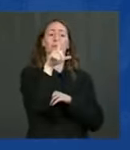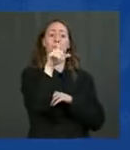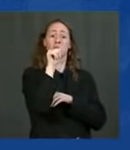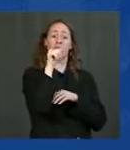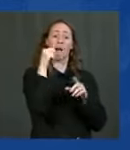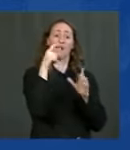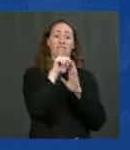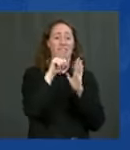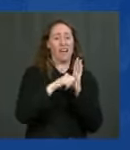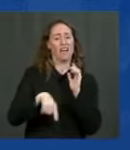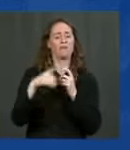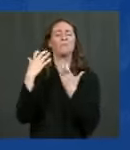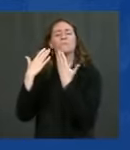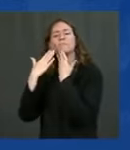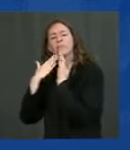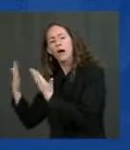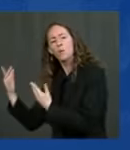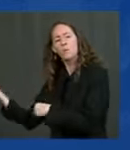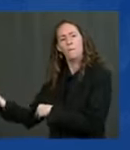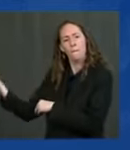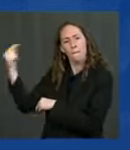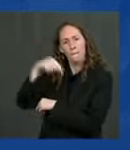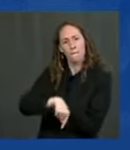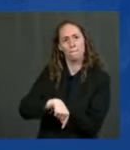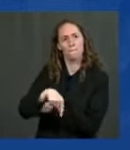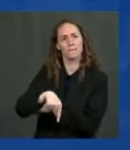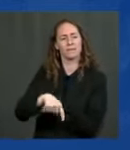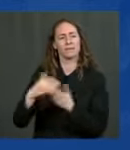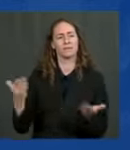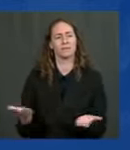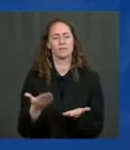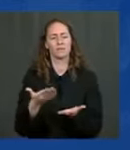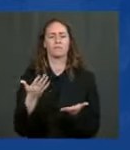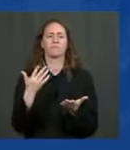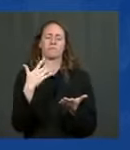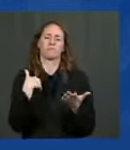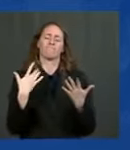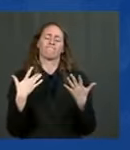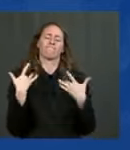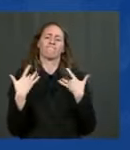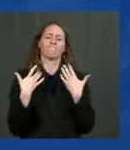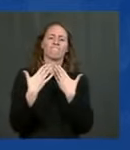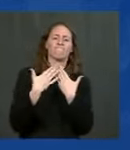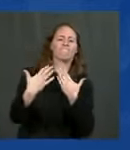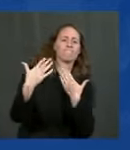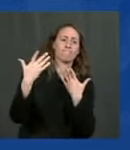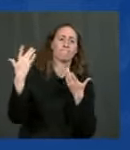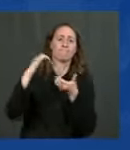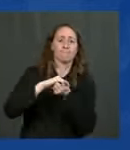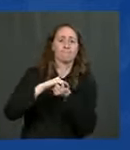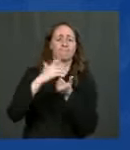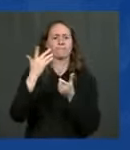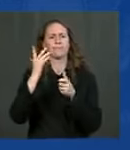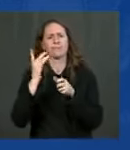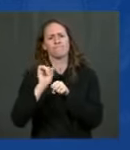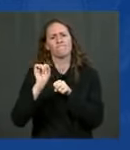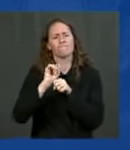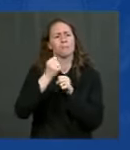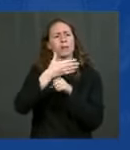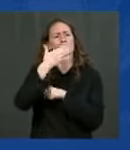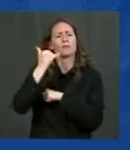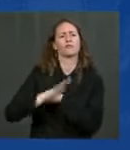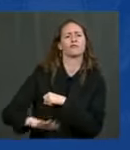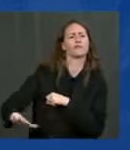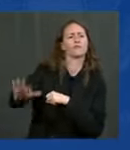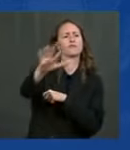want to thank you for your support and we look forward to working with you to get all of these people fully recovered right side up